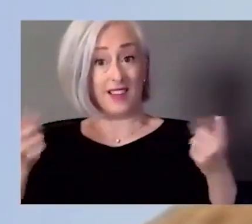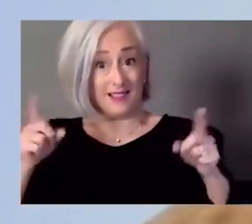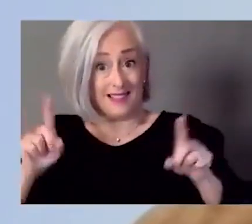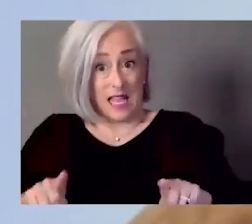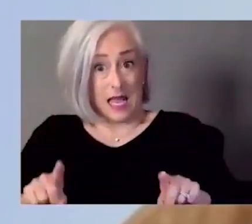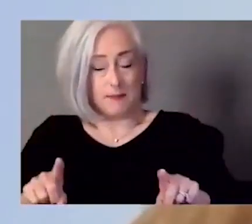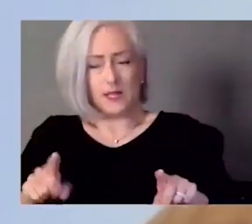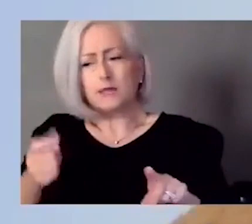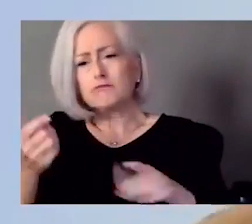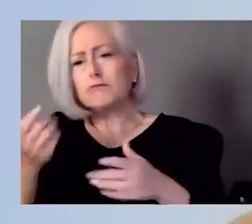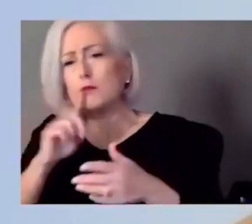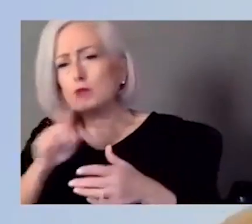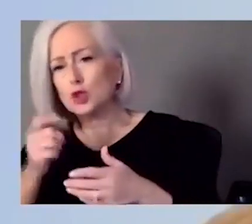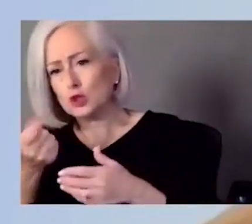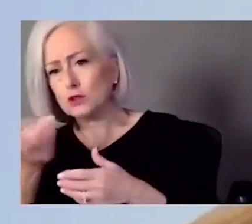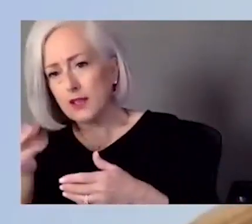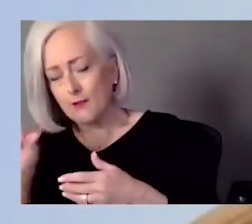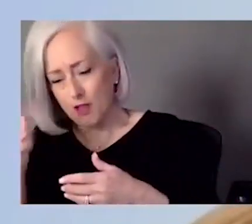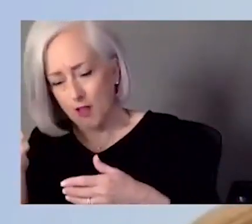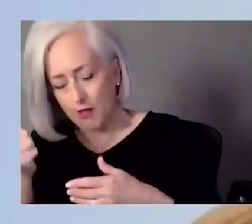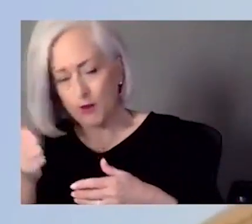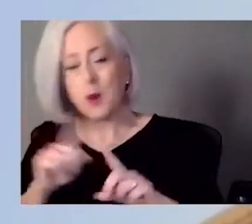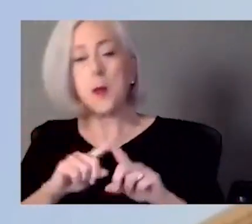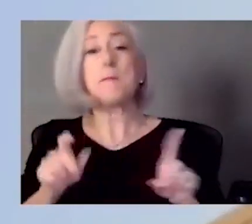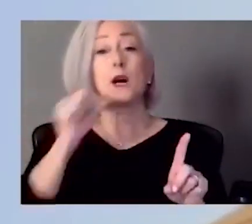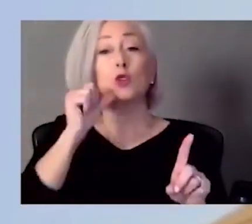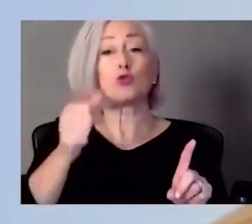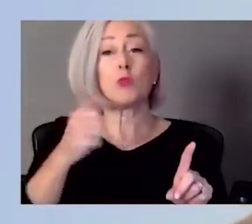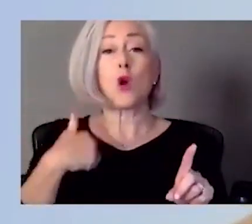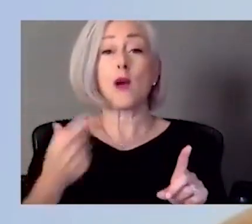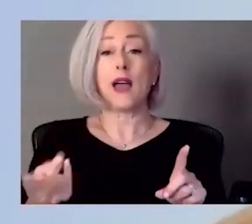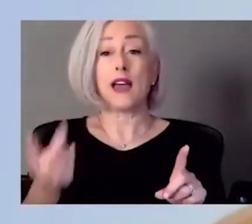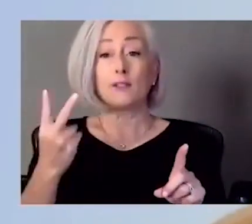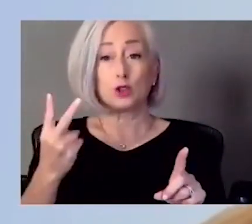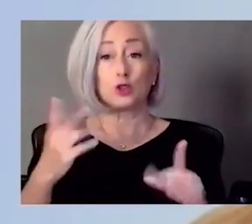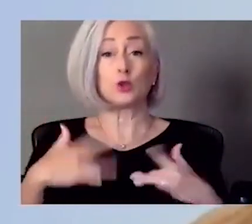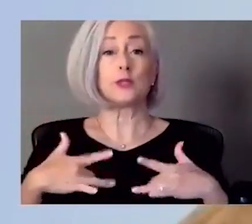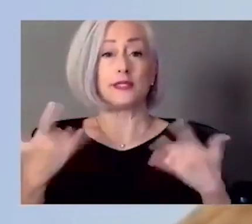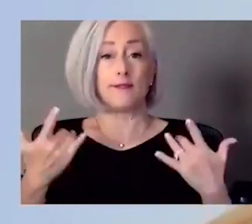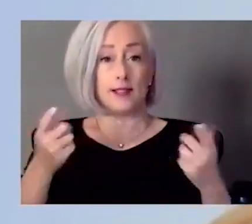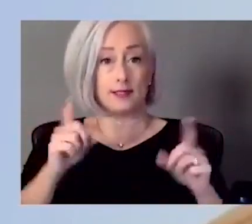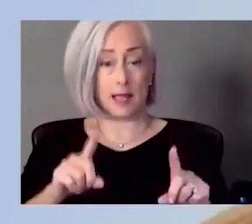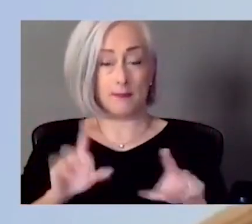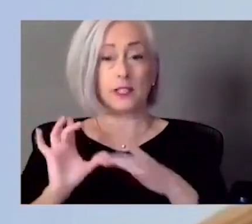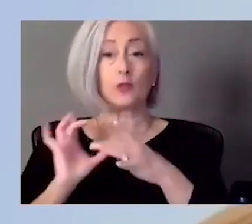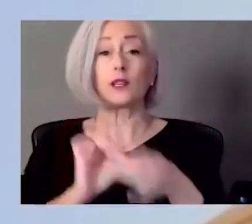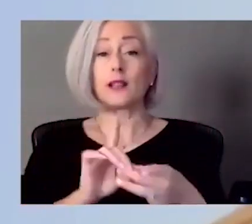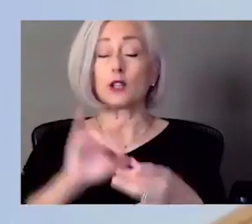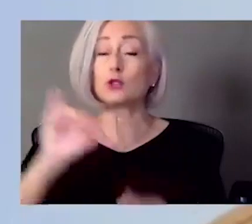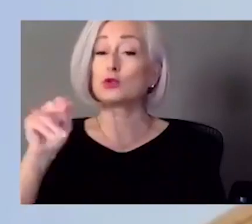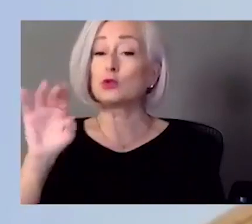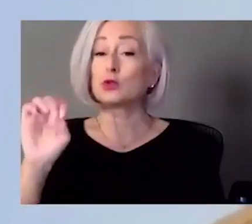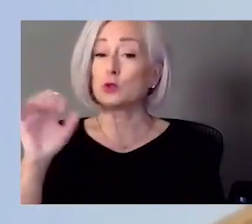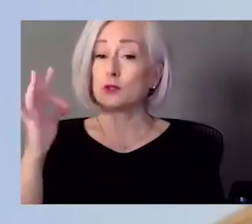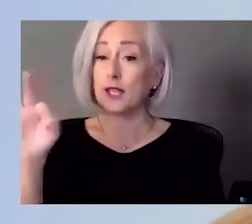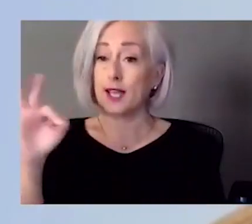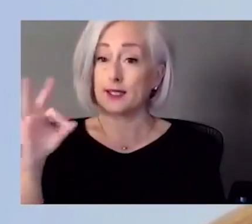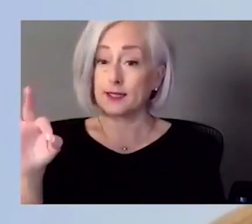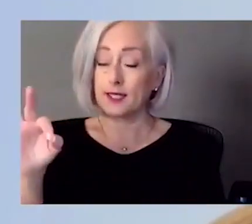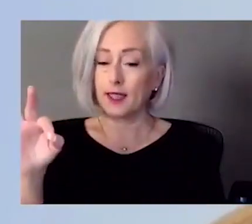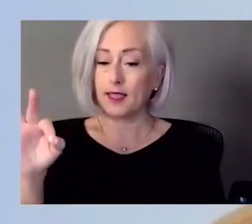occurring tomorrow as it relates to Juneteenth. But one thing, again, a couple of things that when you mention what is the significance,